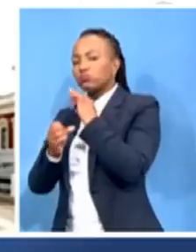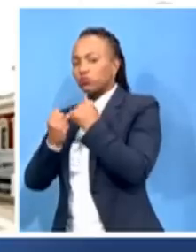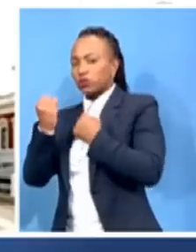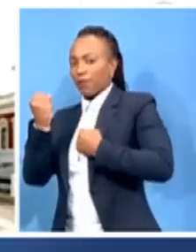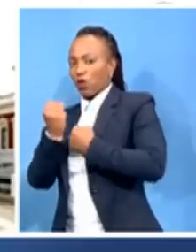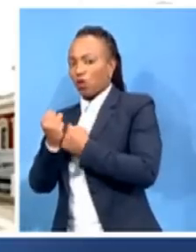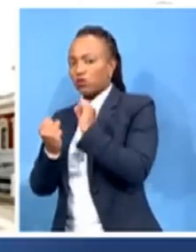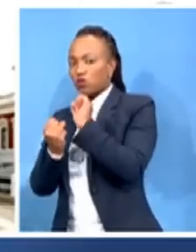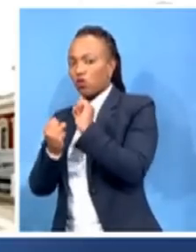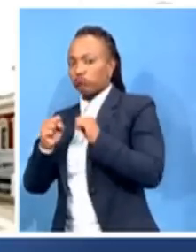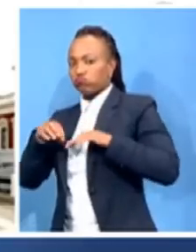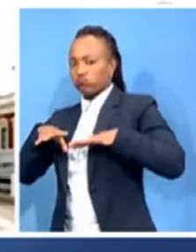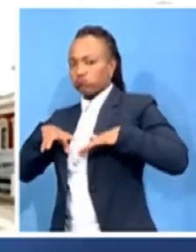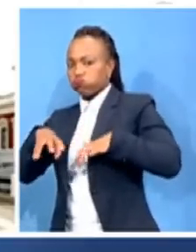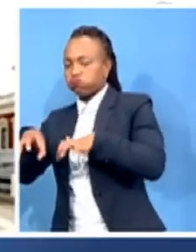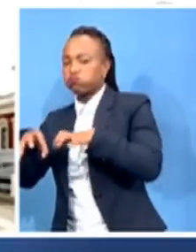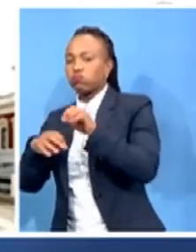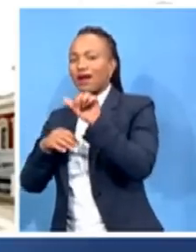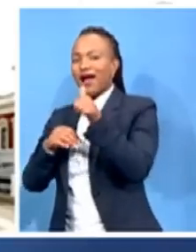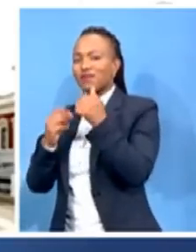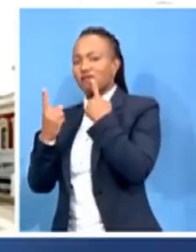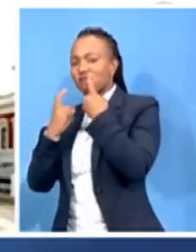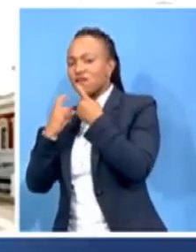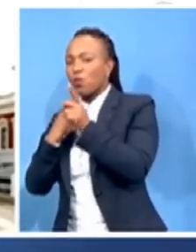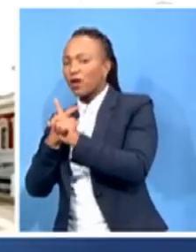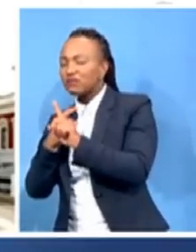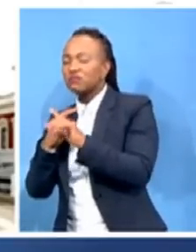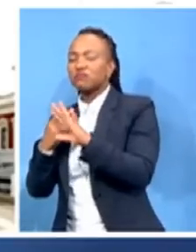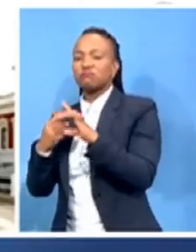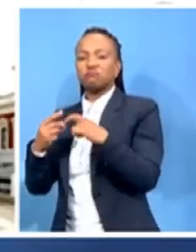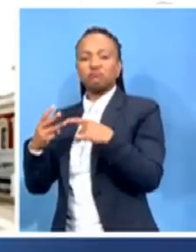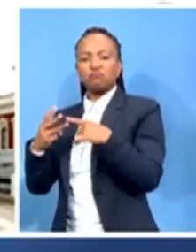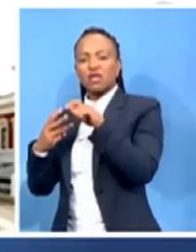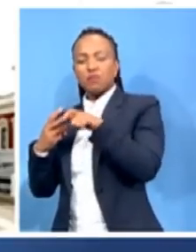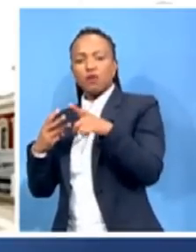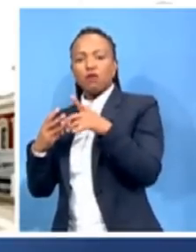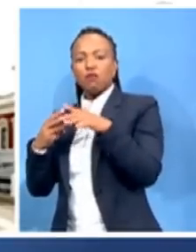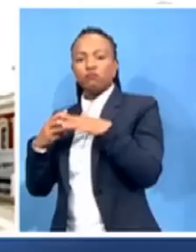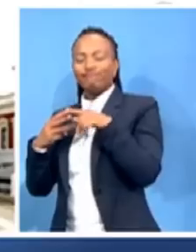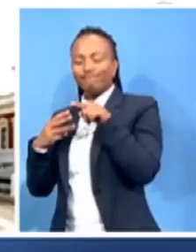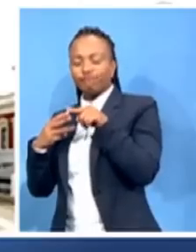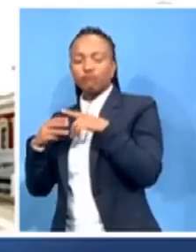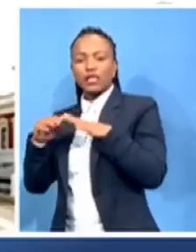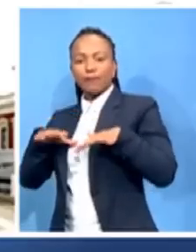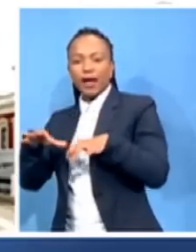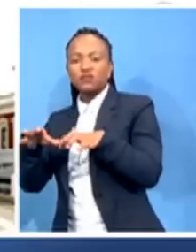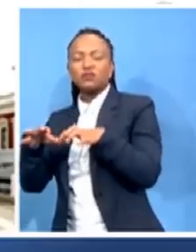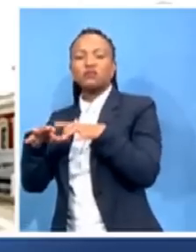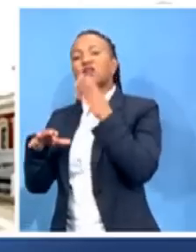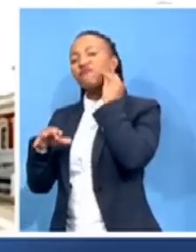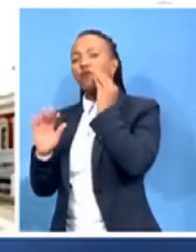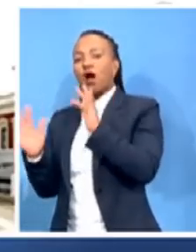grievances you have and where people, how the march, the march details in terms of times and routes.